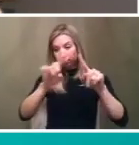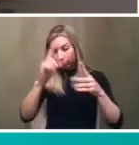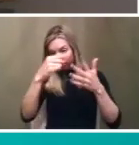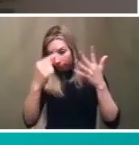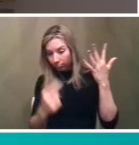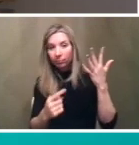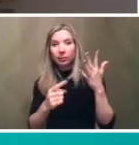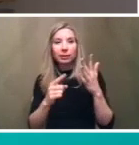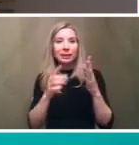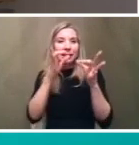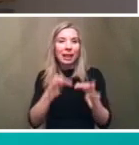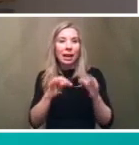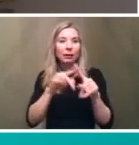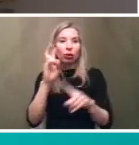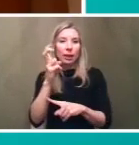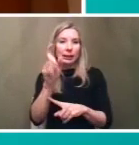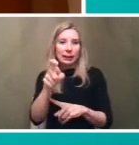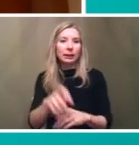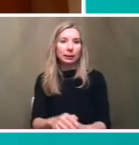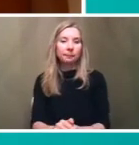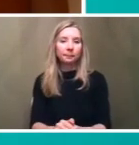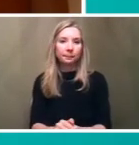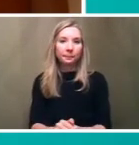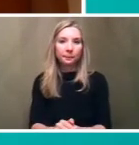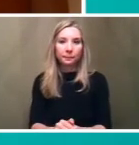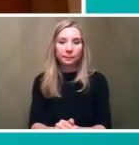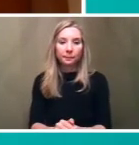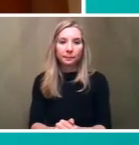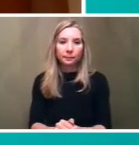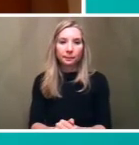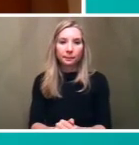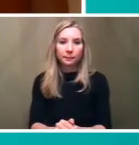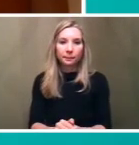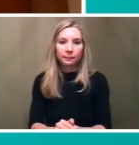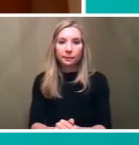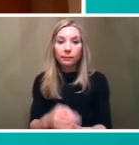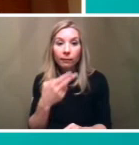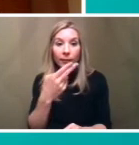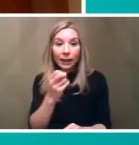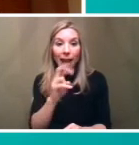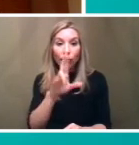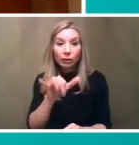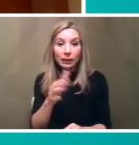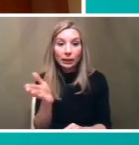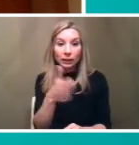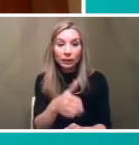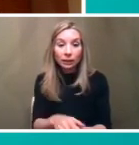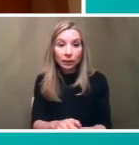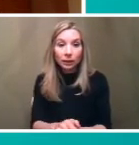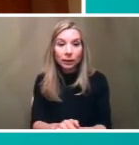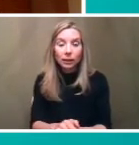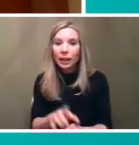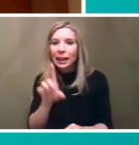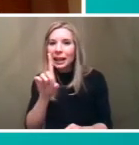okay henry dan did